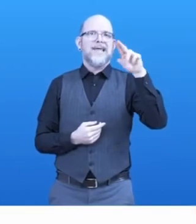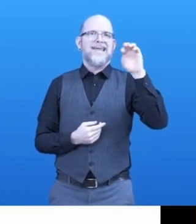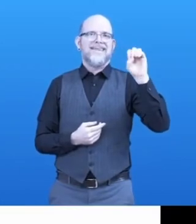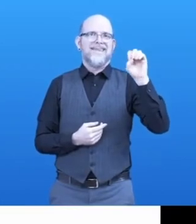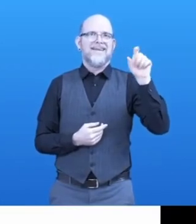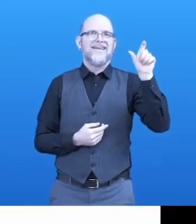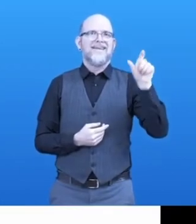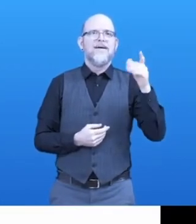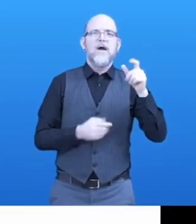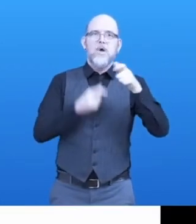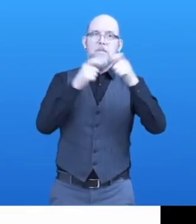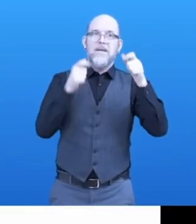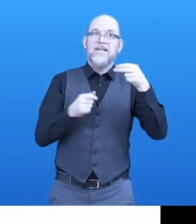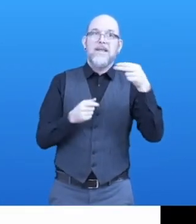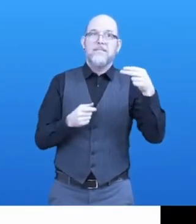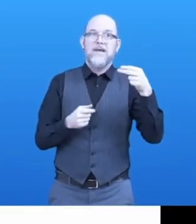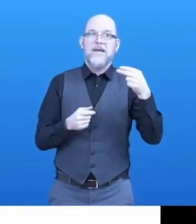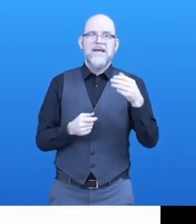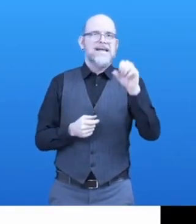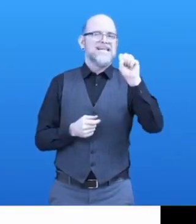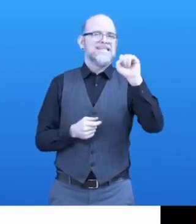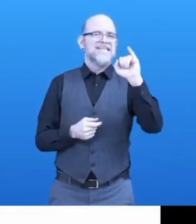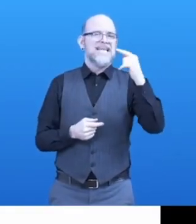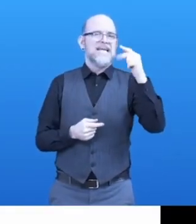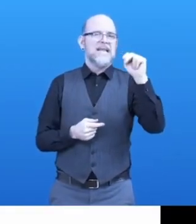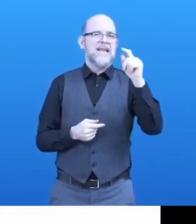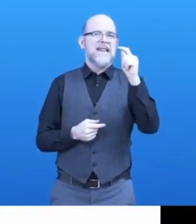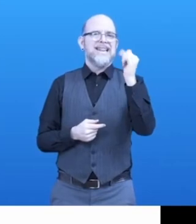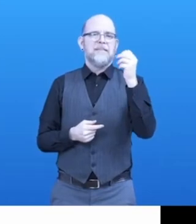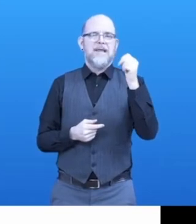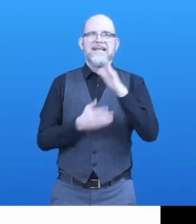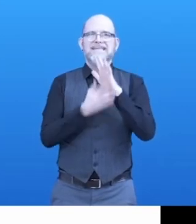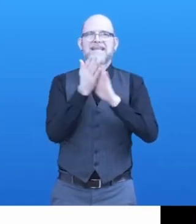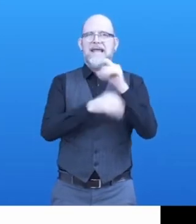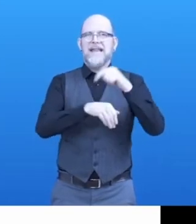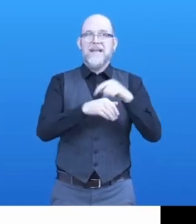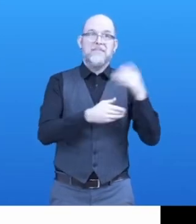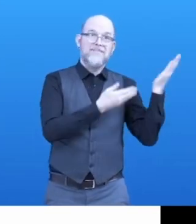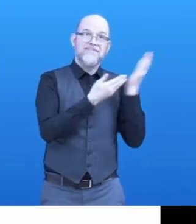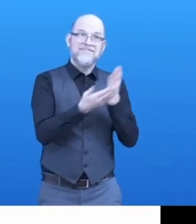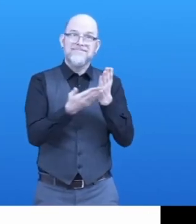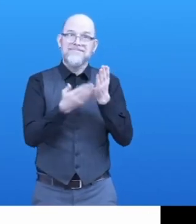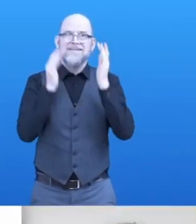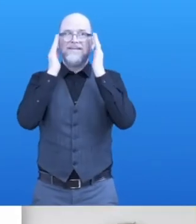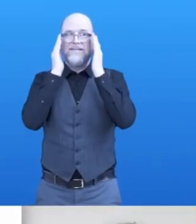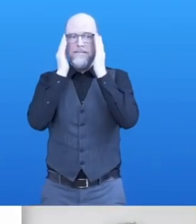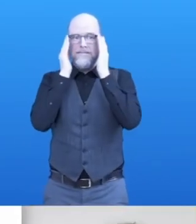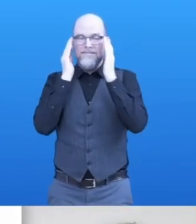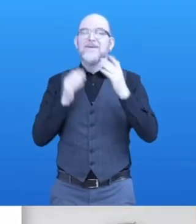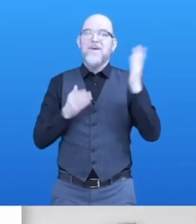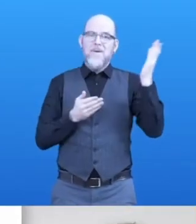Symax. Georg, please tell us more about what Symax is doing. My is Georg,